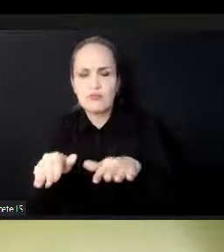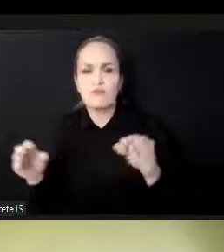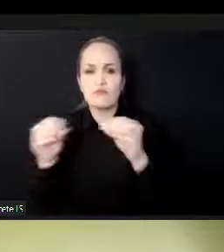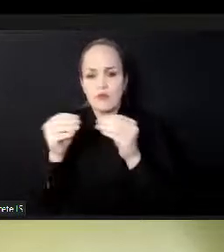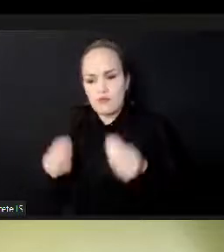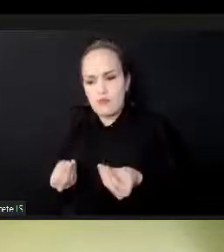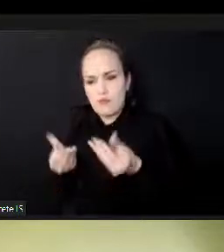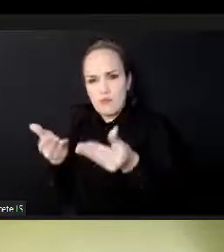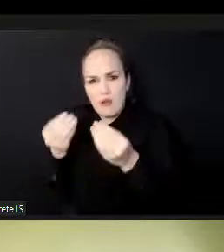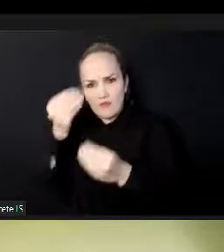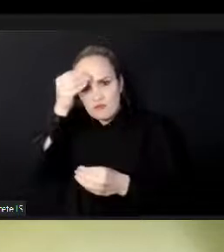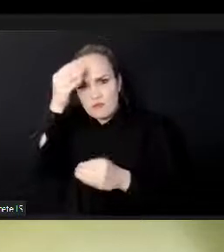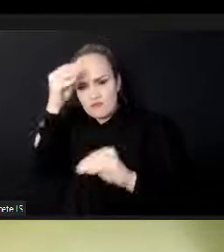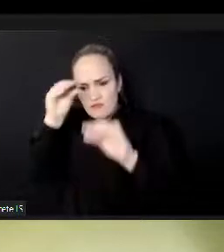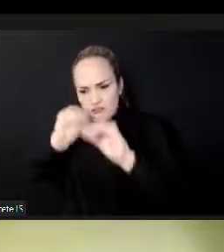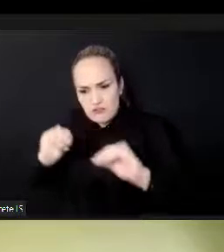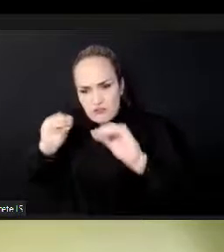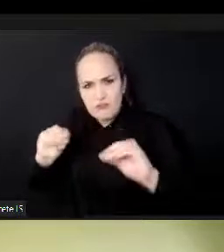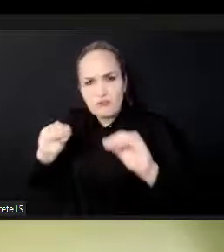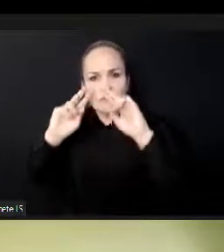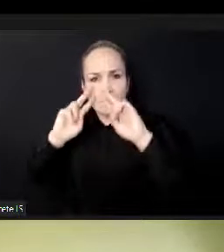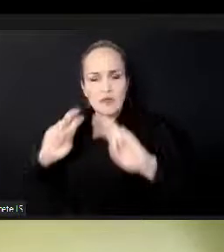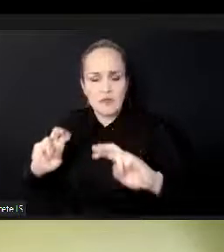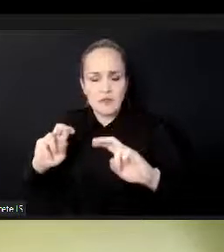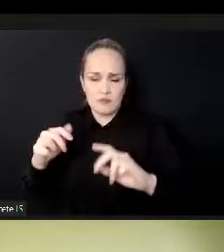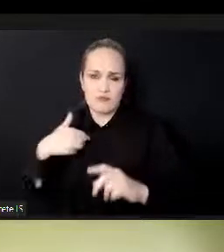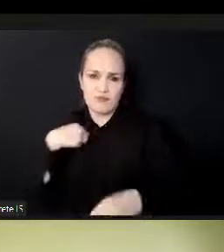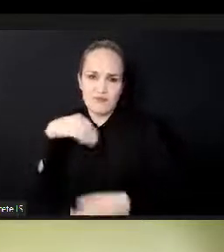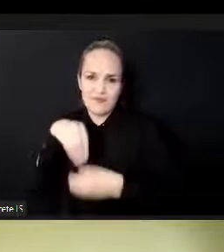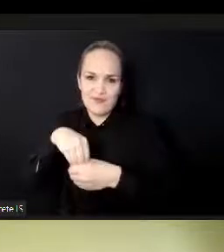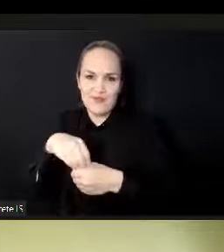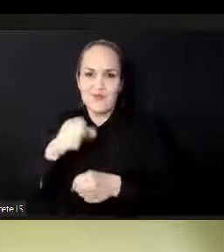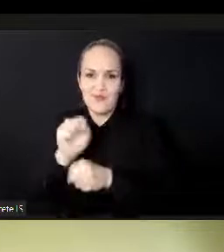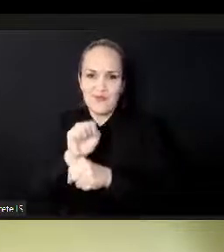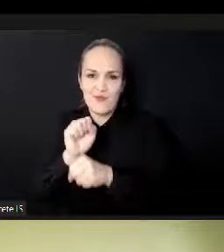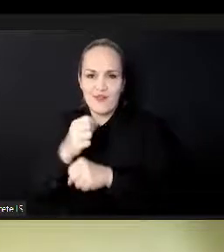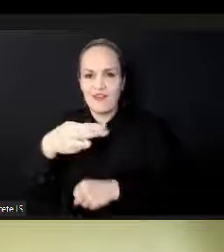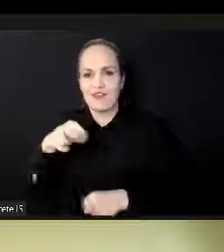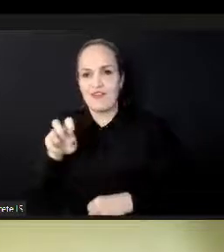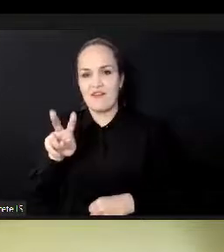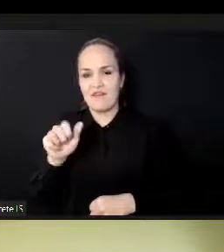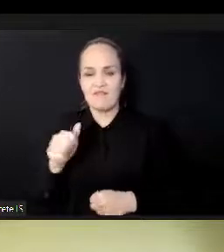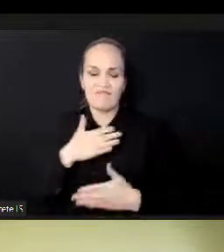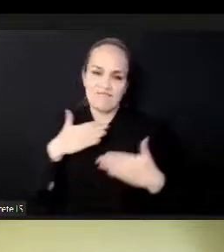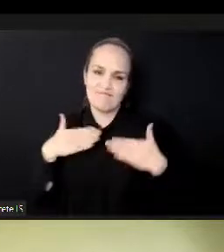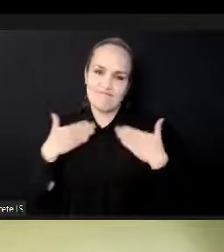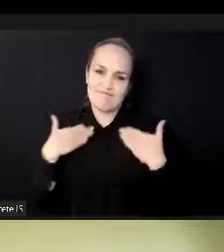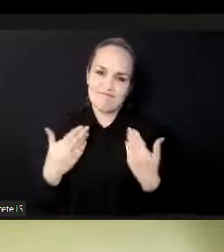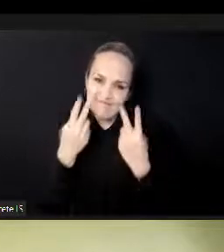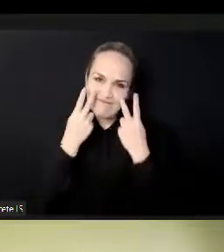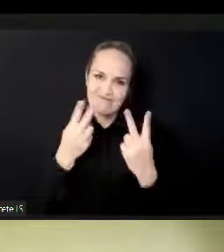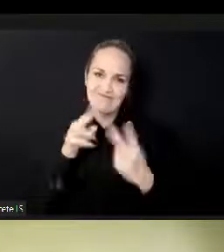I'm also glad to to listen and learn from my colleagues from around the continent.